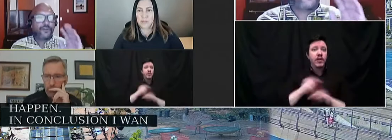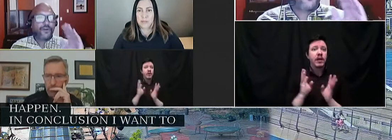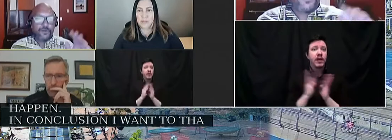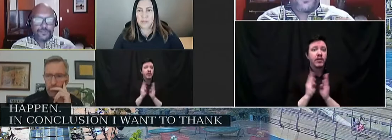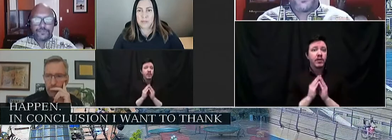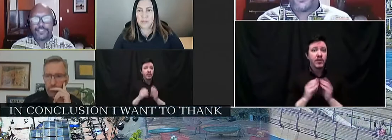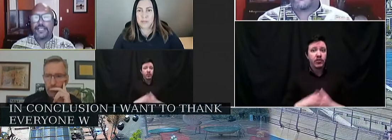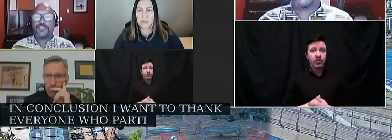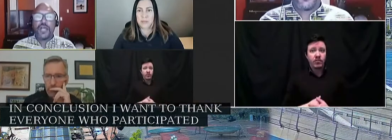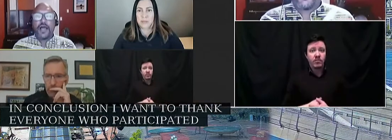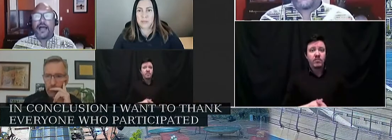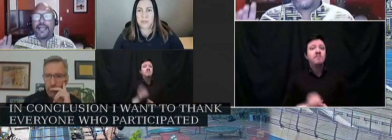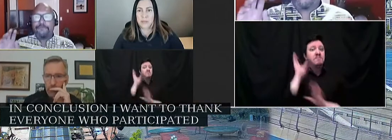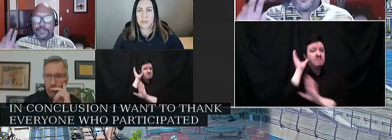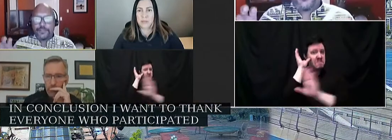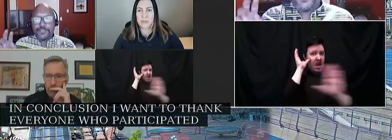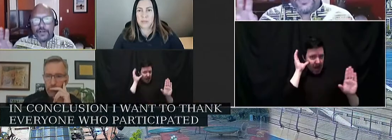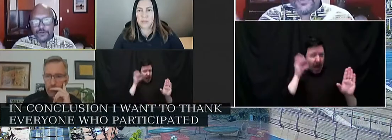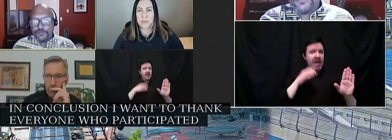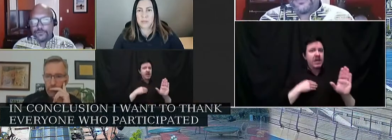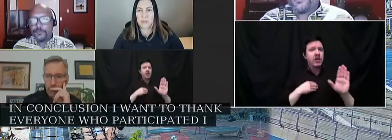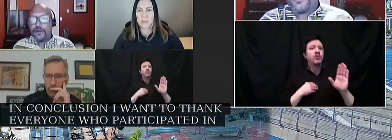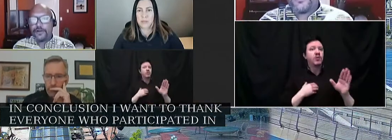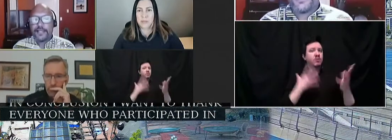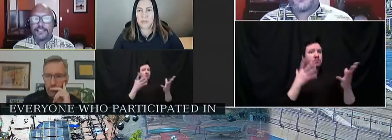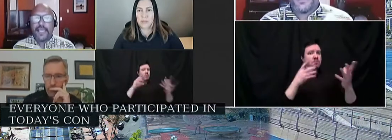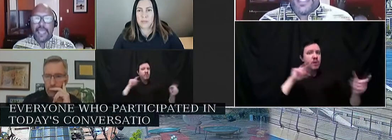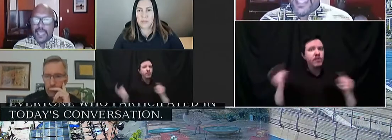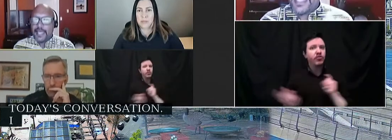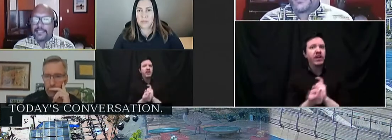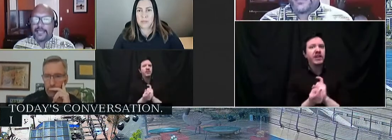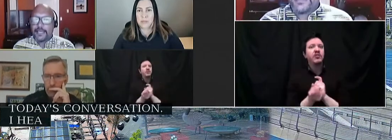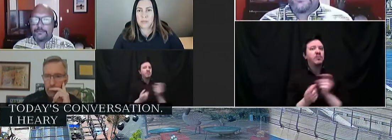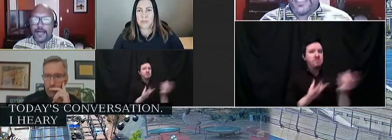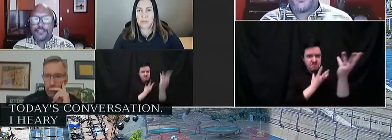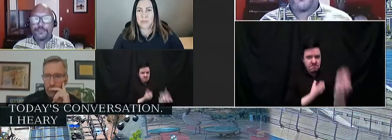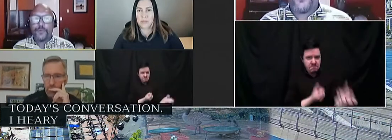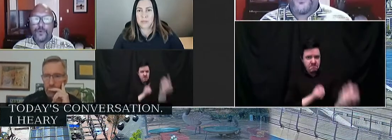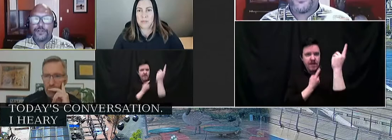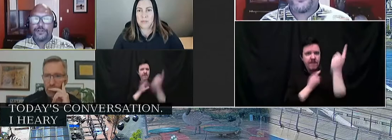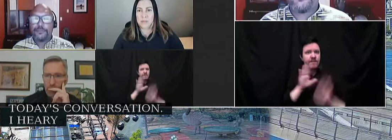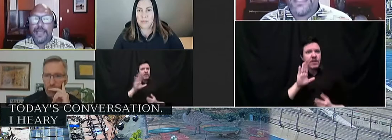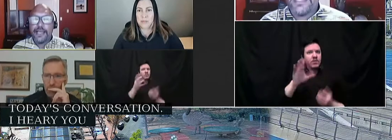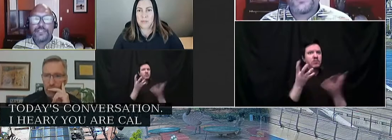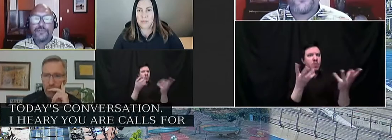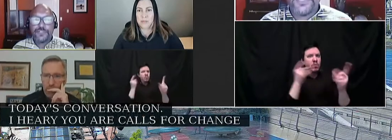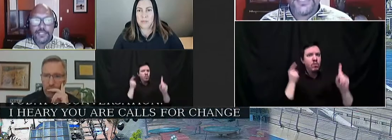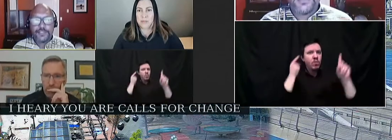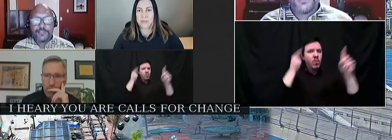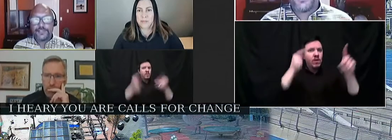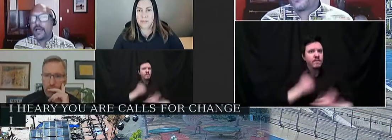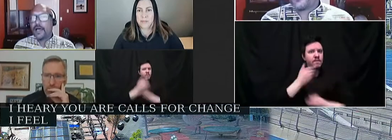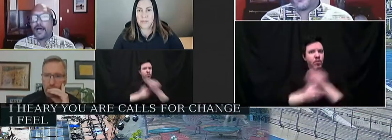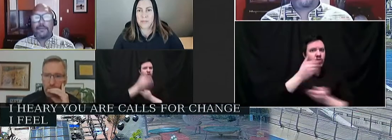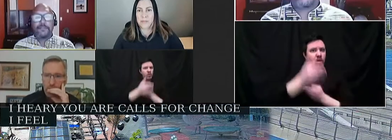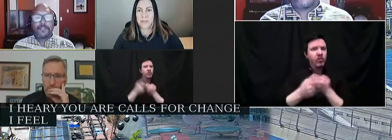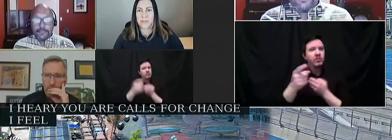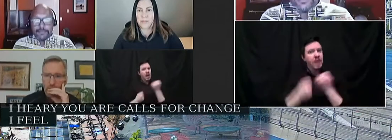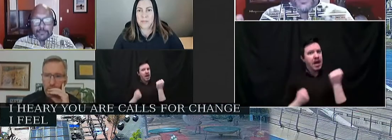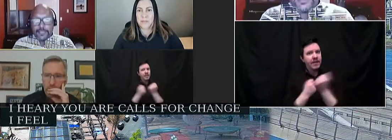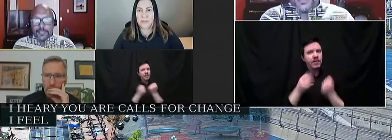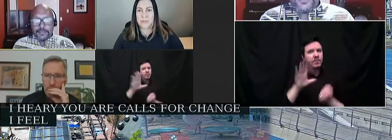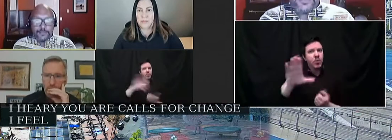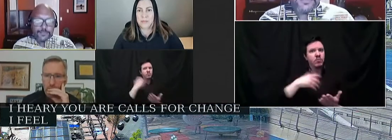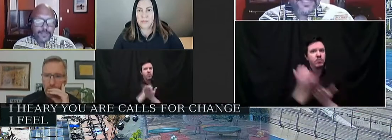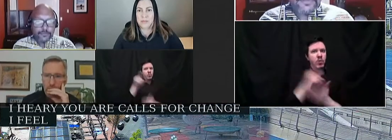I hear your calls for change. I feel your hunger for progress and I support your demands for justice. I